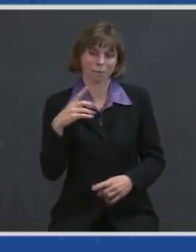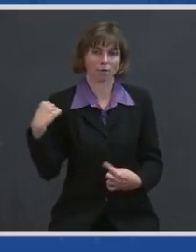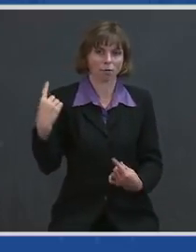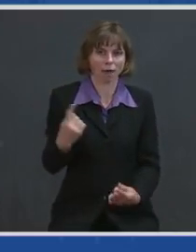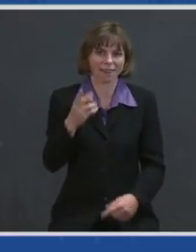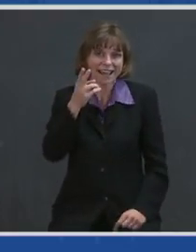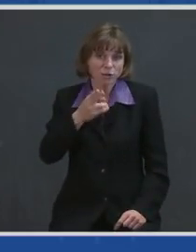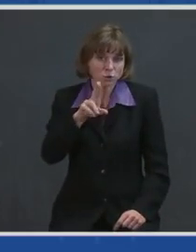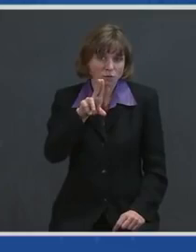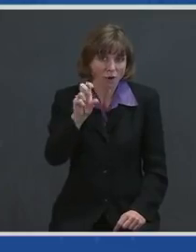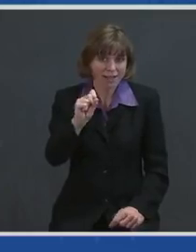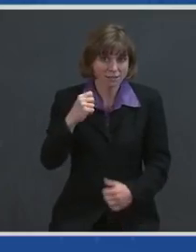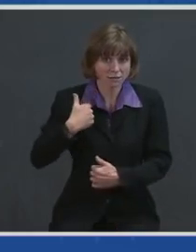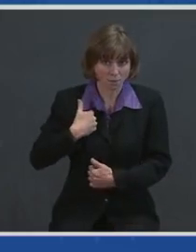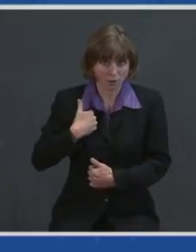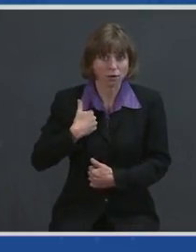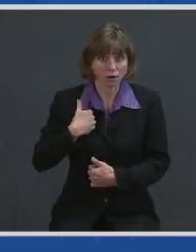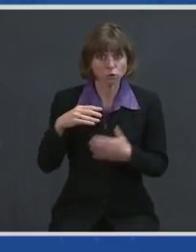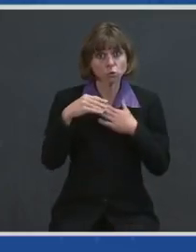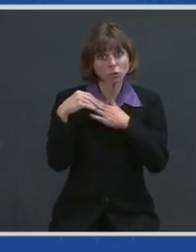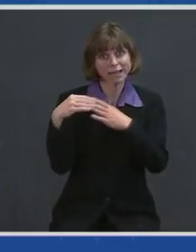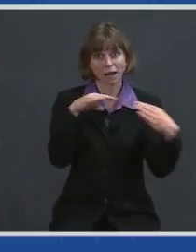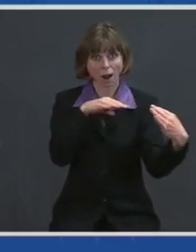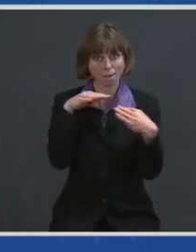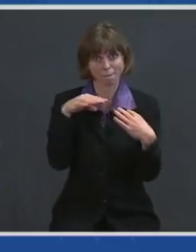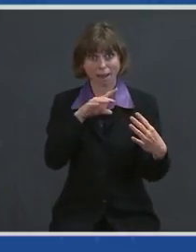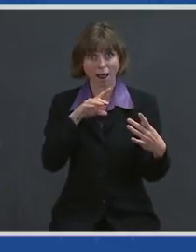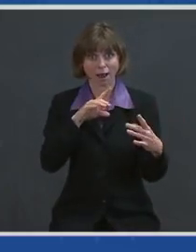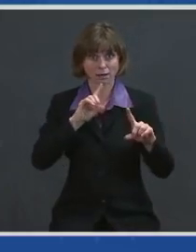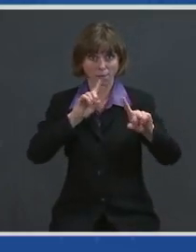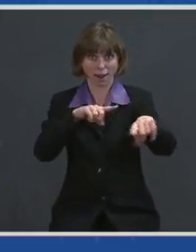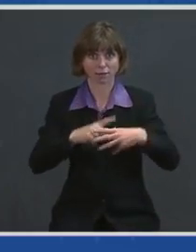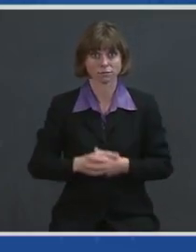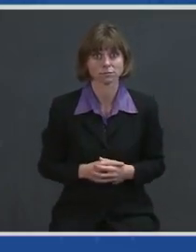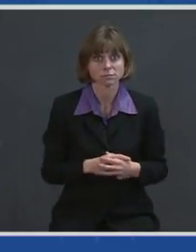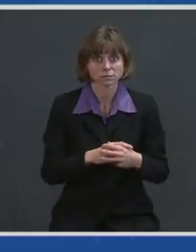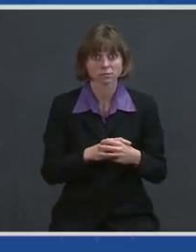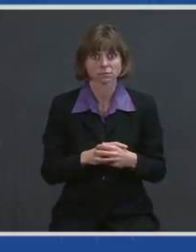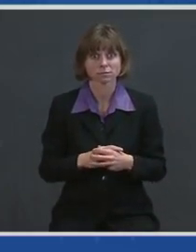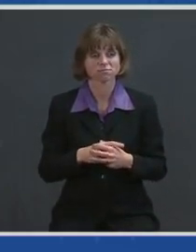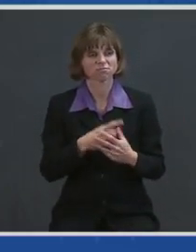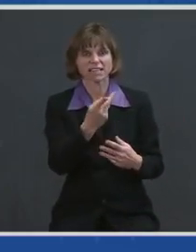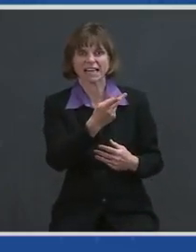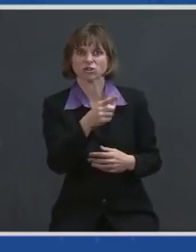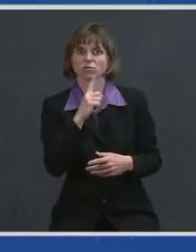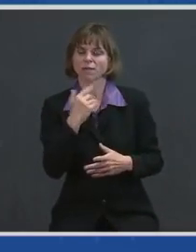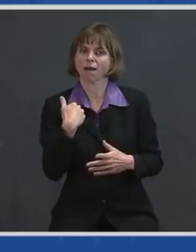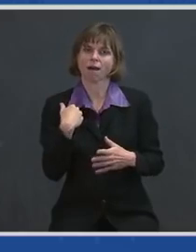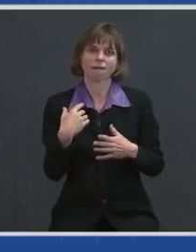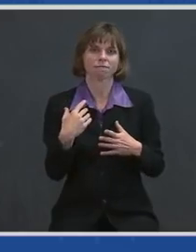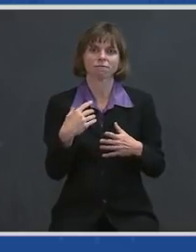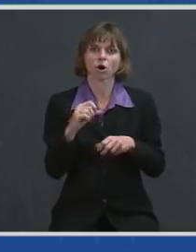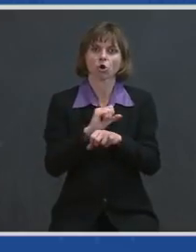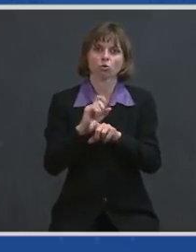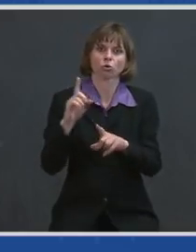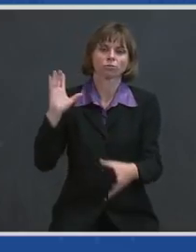United States Armed Forces, to lead combatant commands. Each of these women have led careers demonstrating